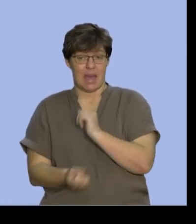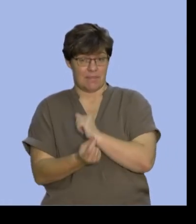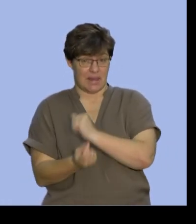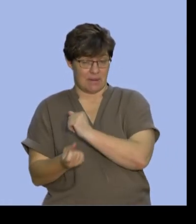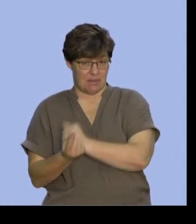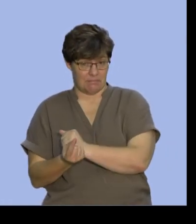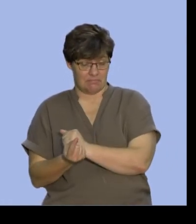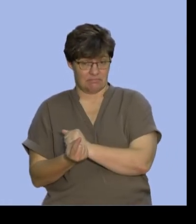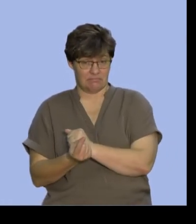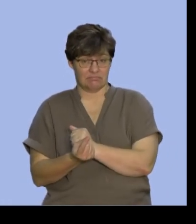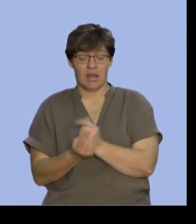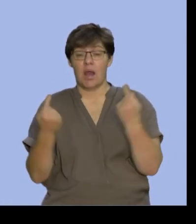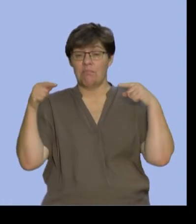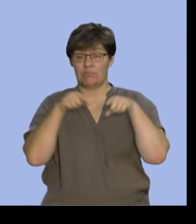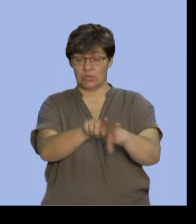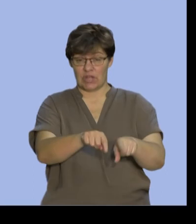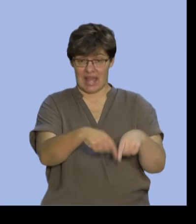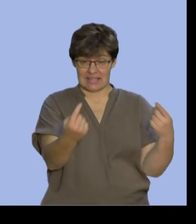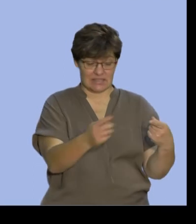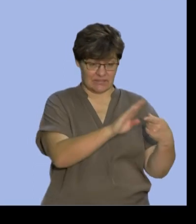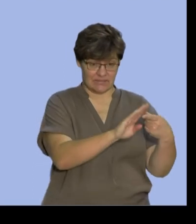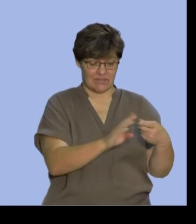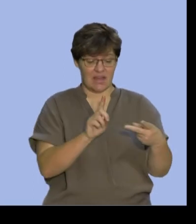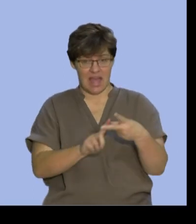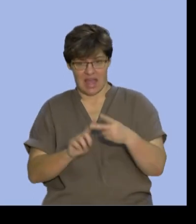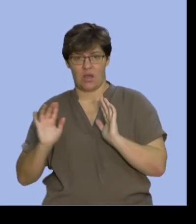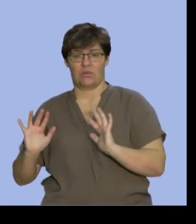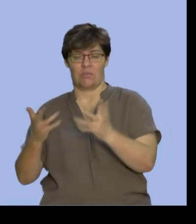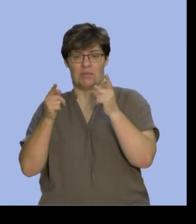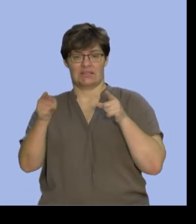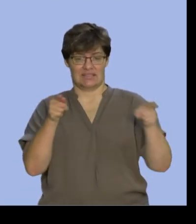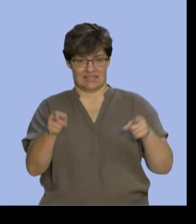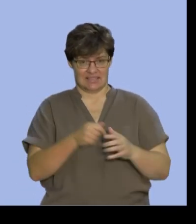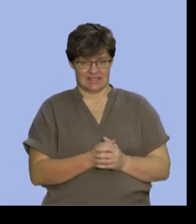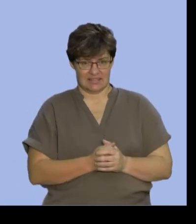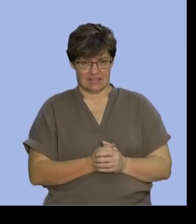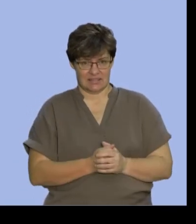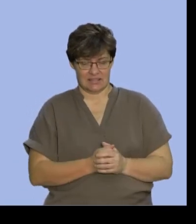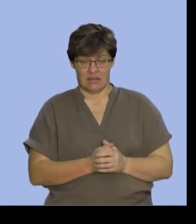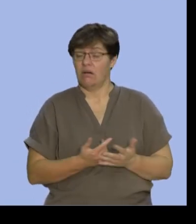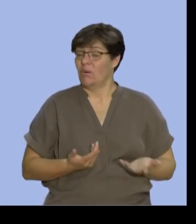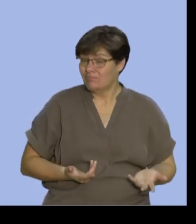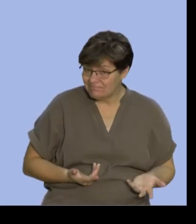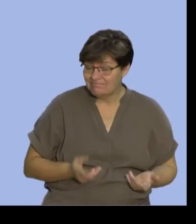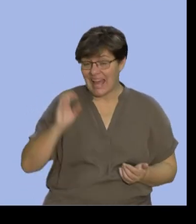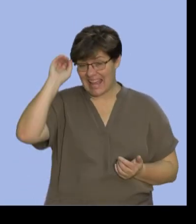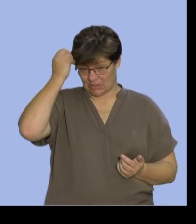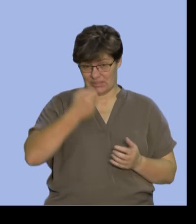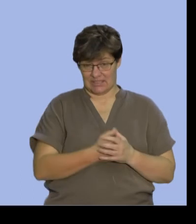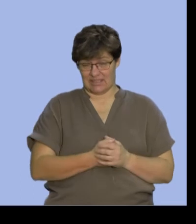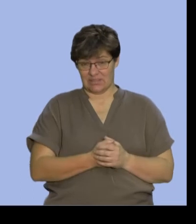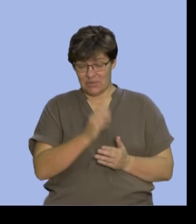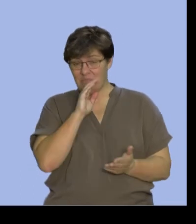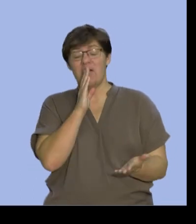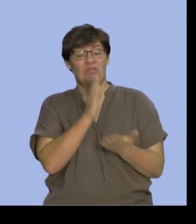mutually exclusive and complementary. Well that's quite an interesting thing so let's just make